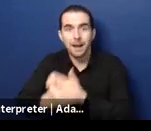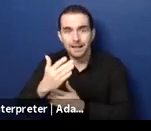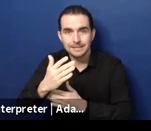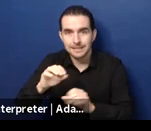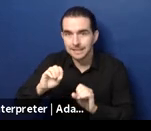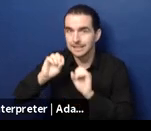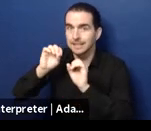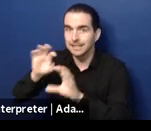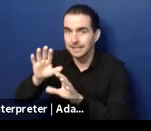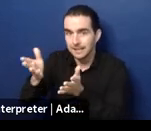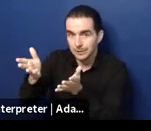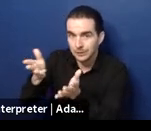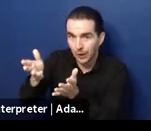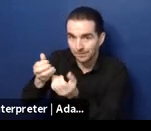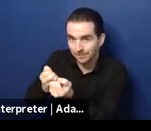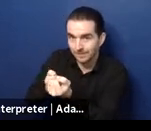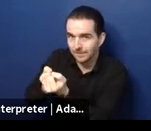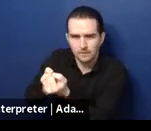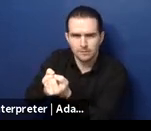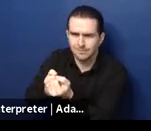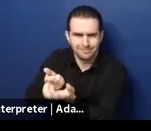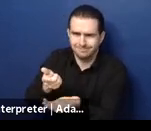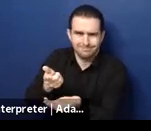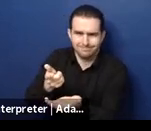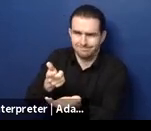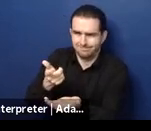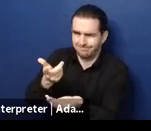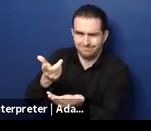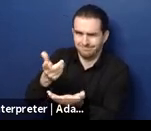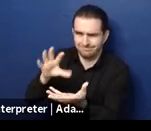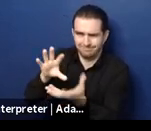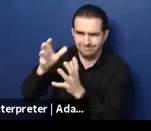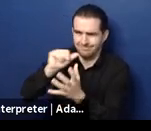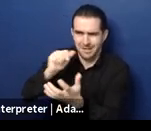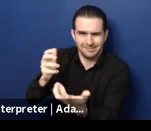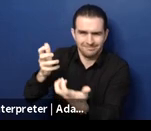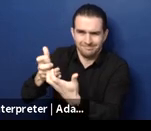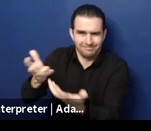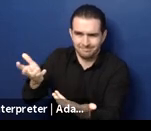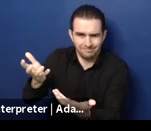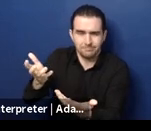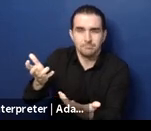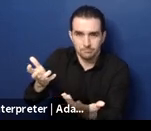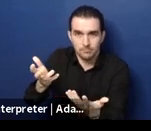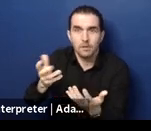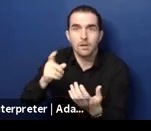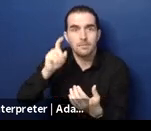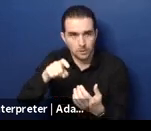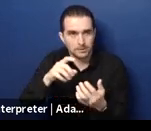Central Asia region, the highest known rate of children in institutional care globally.